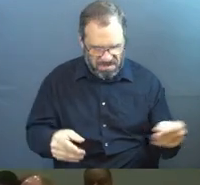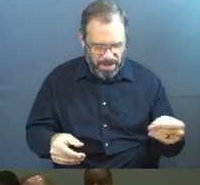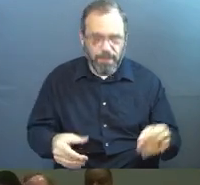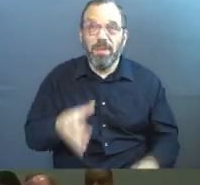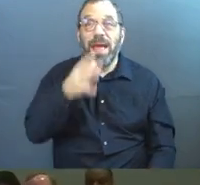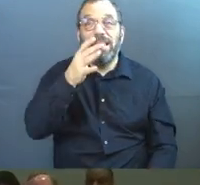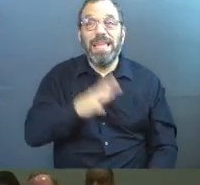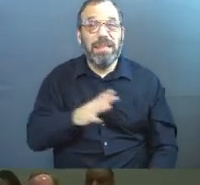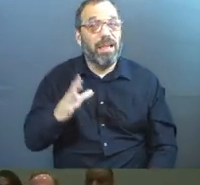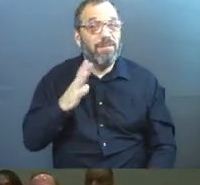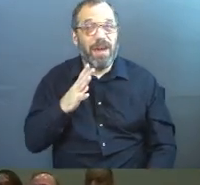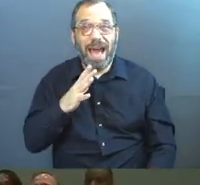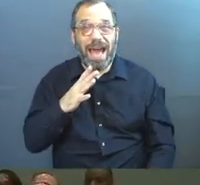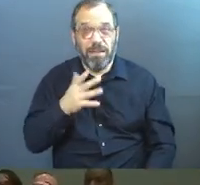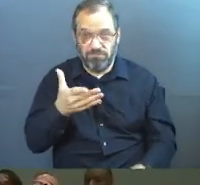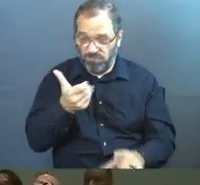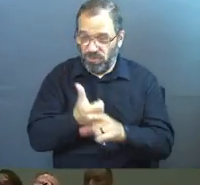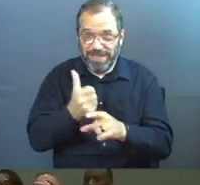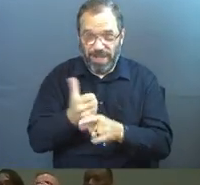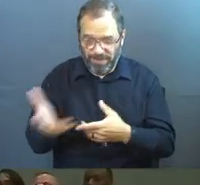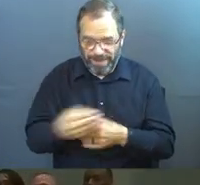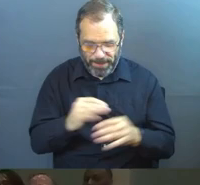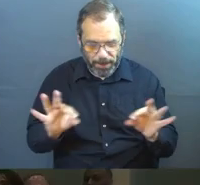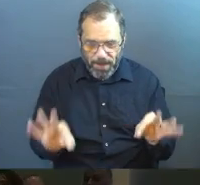Ladies, you are welcome to some as well.